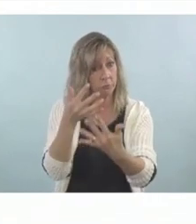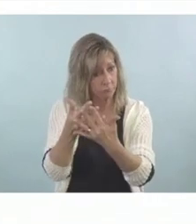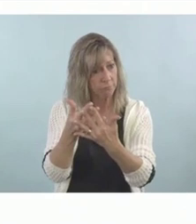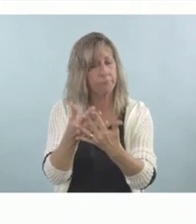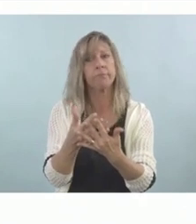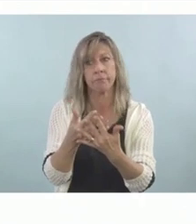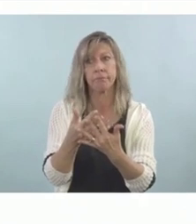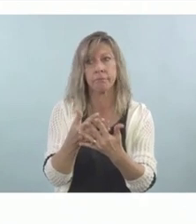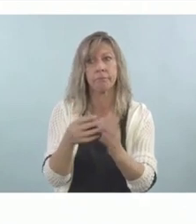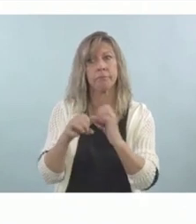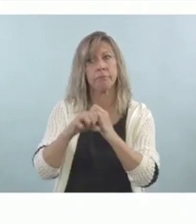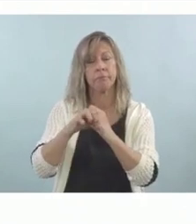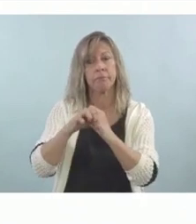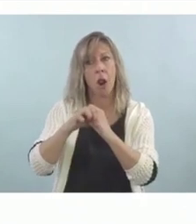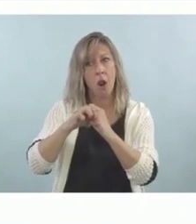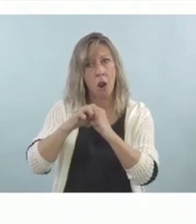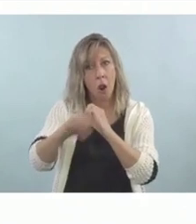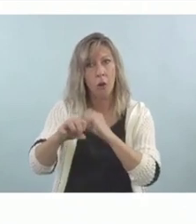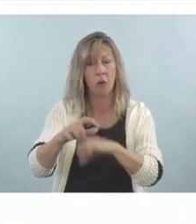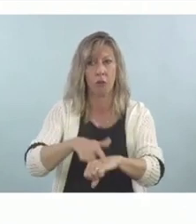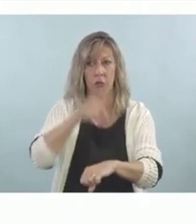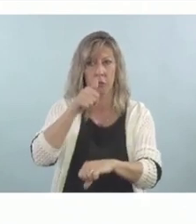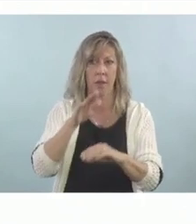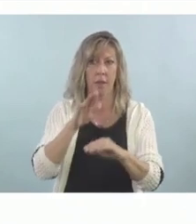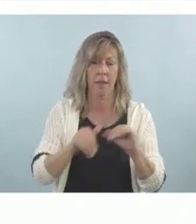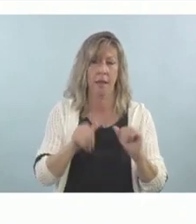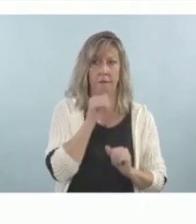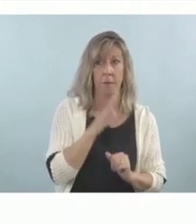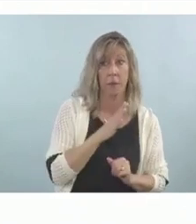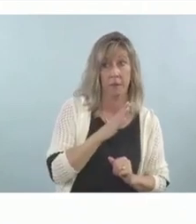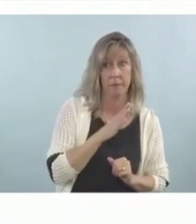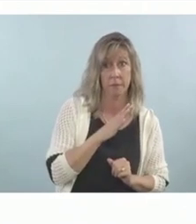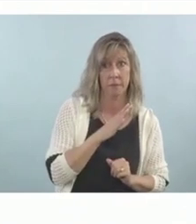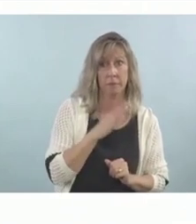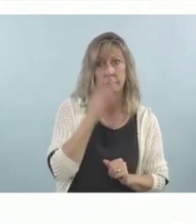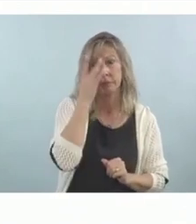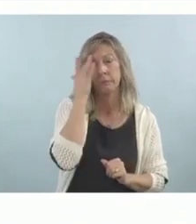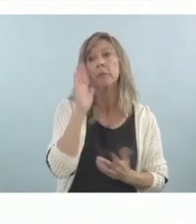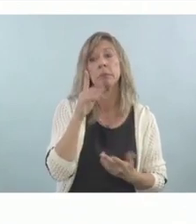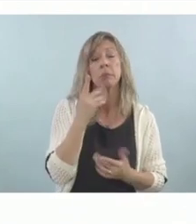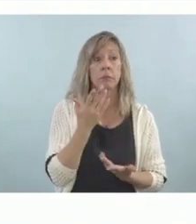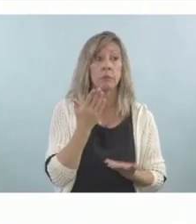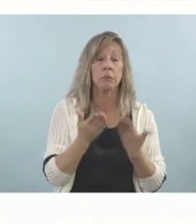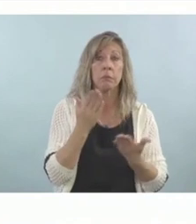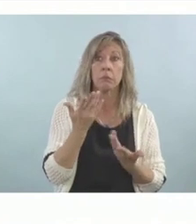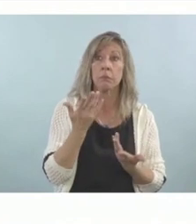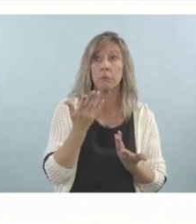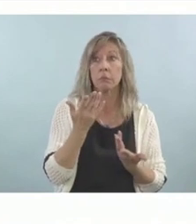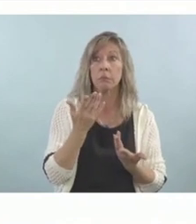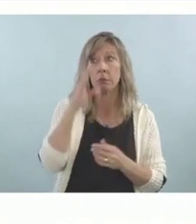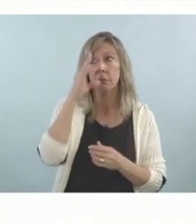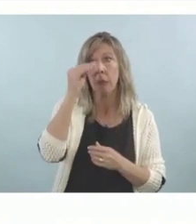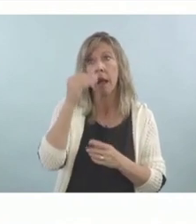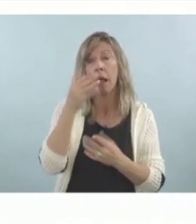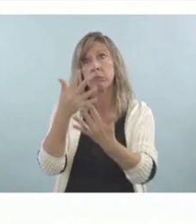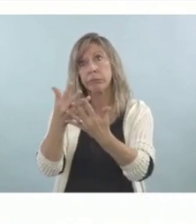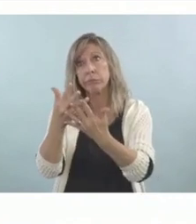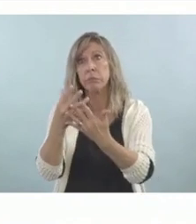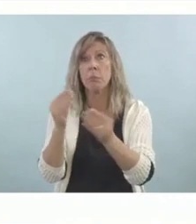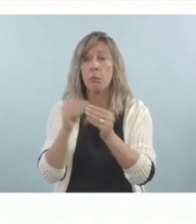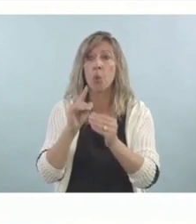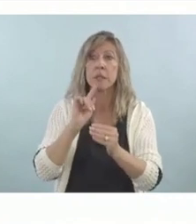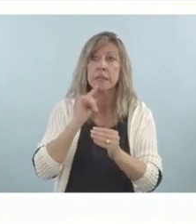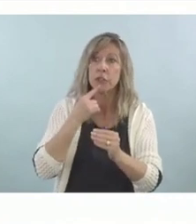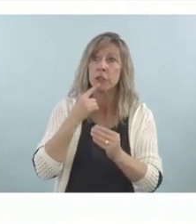that deaf males are going to be locked up for longer periods of time. Now, they also may have committed more serious crimes, which is